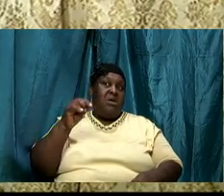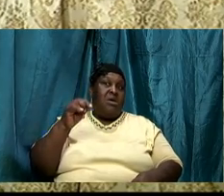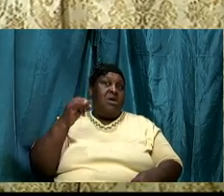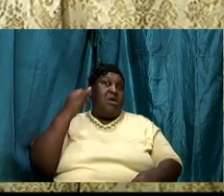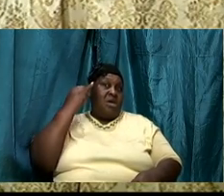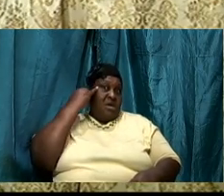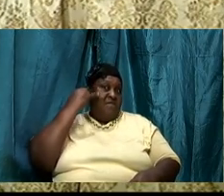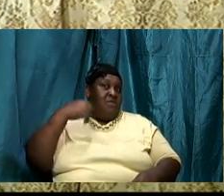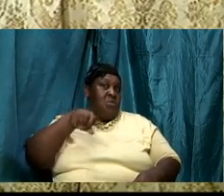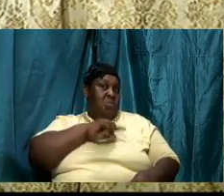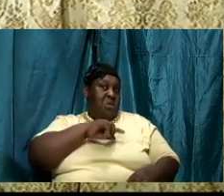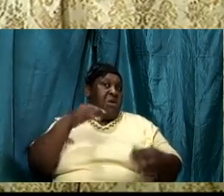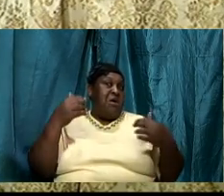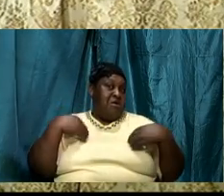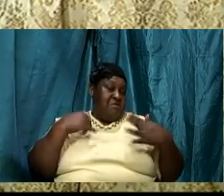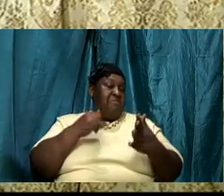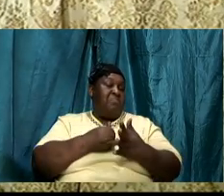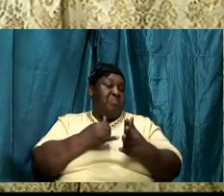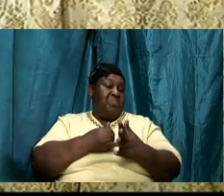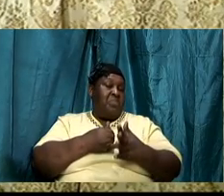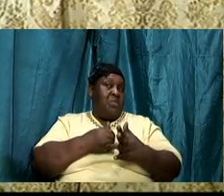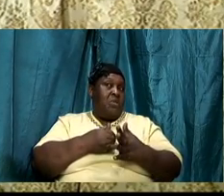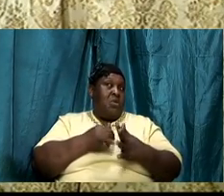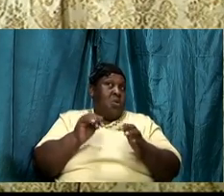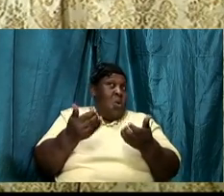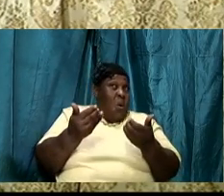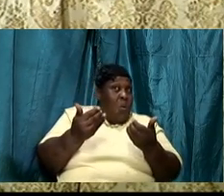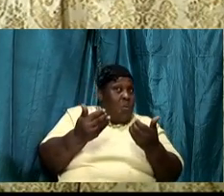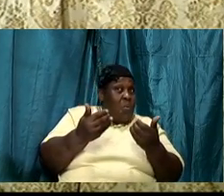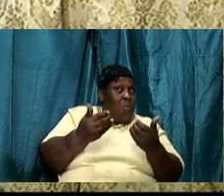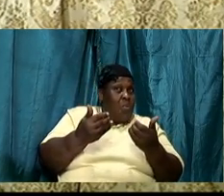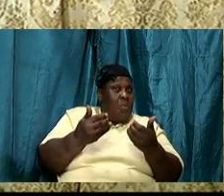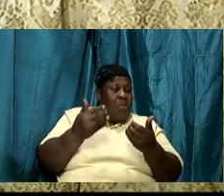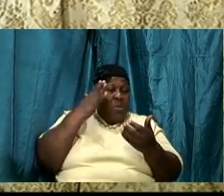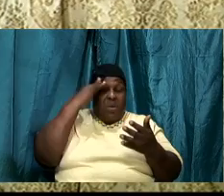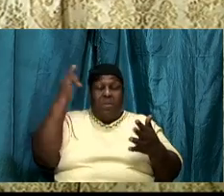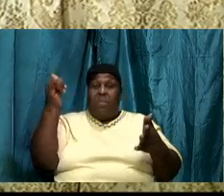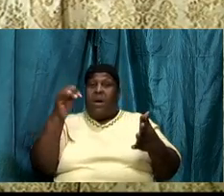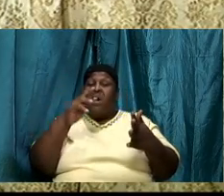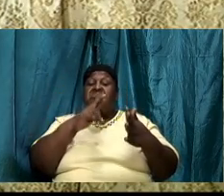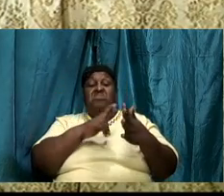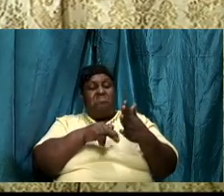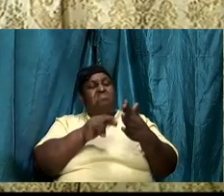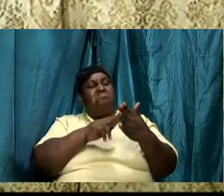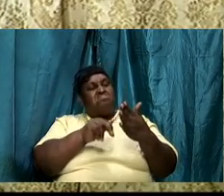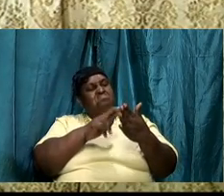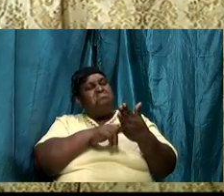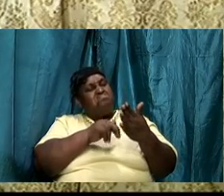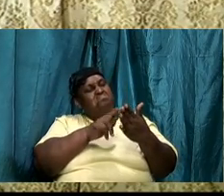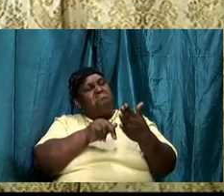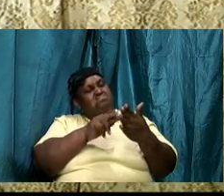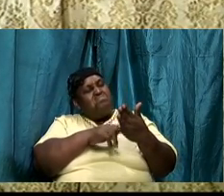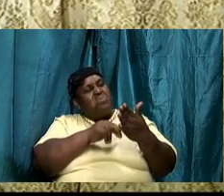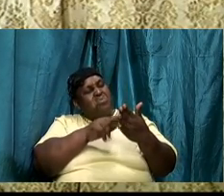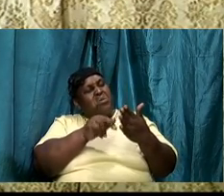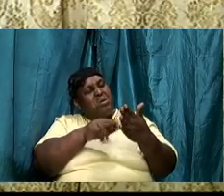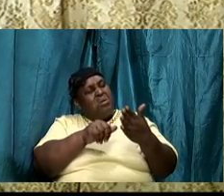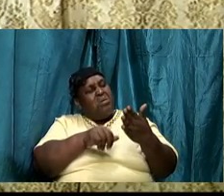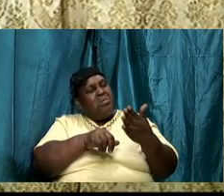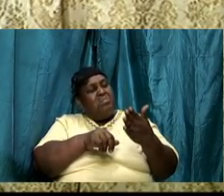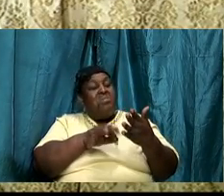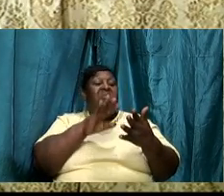By reading, by studying, by meditating, by confessing, speaking the Word.